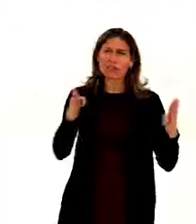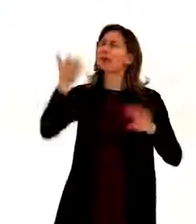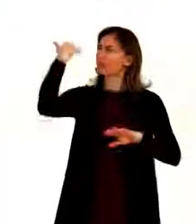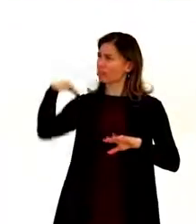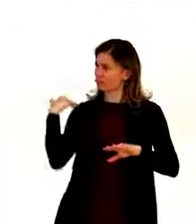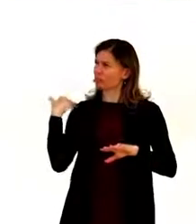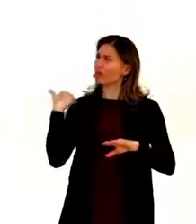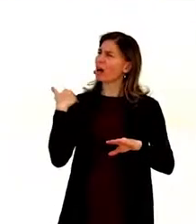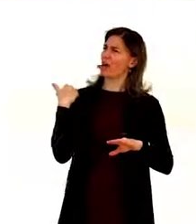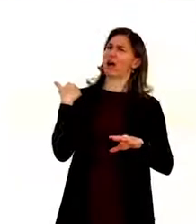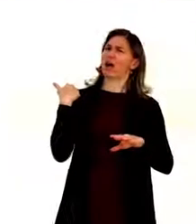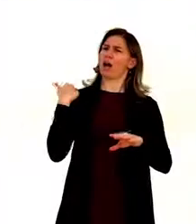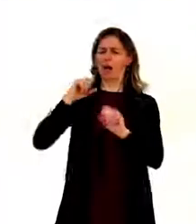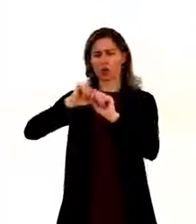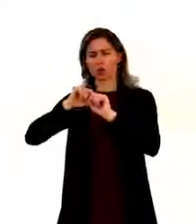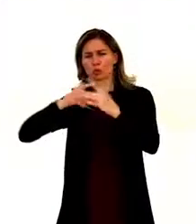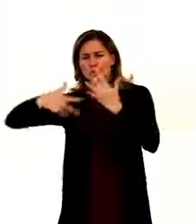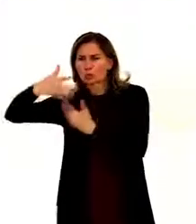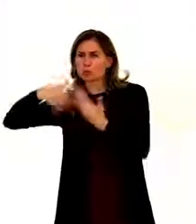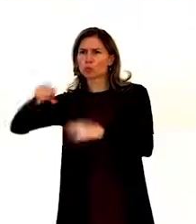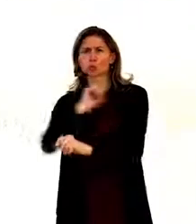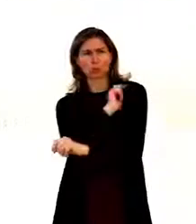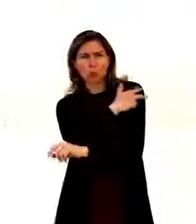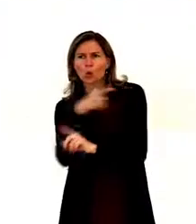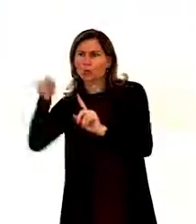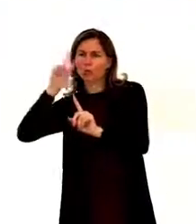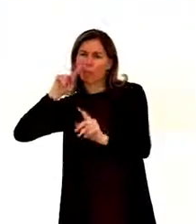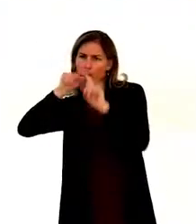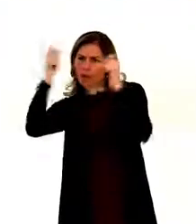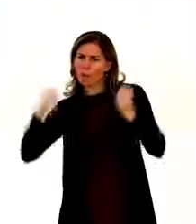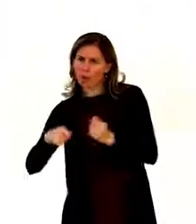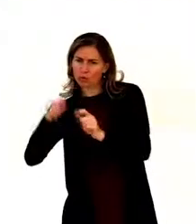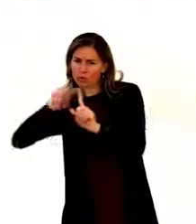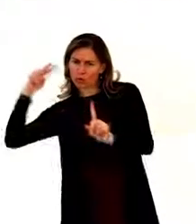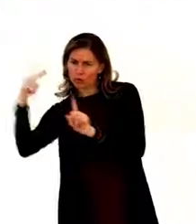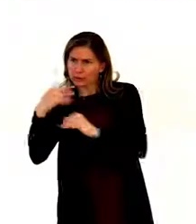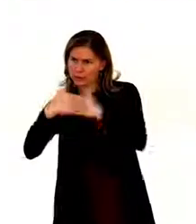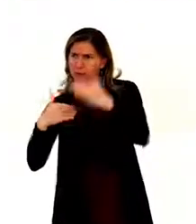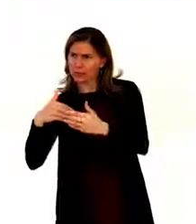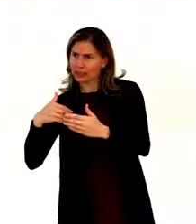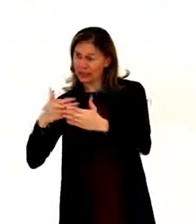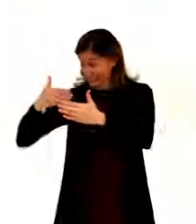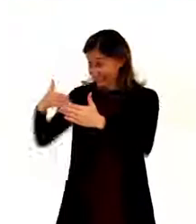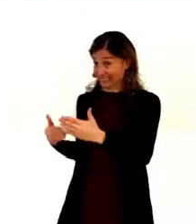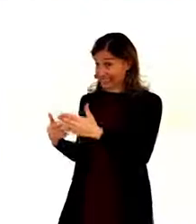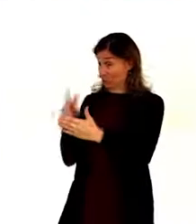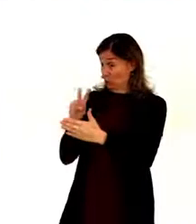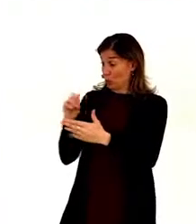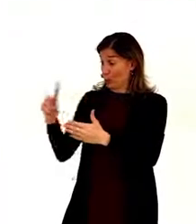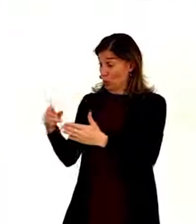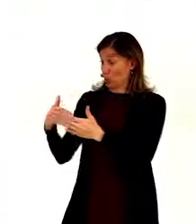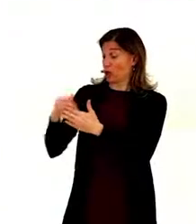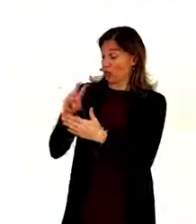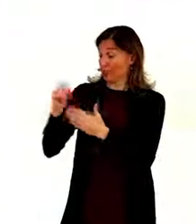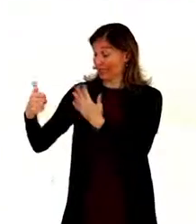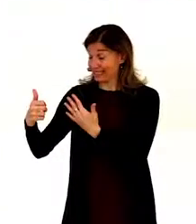model of approach to disability. Over the last ten years, while the convention has been implemented,